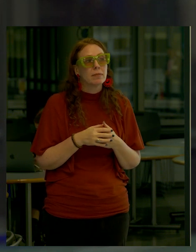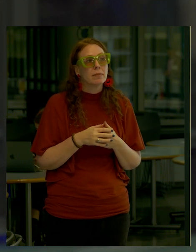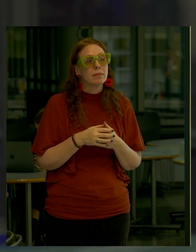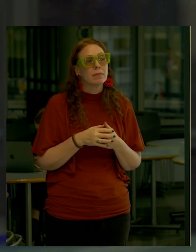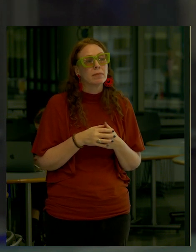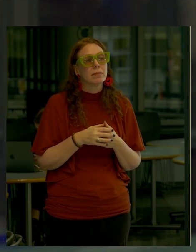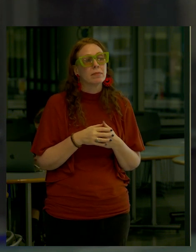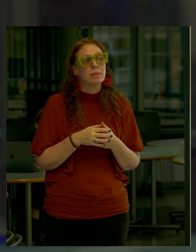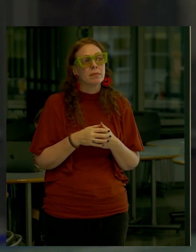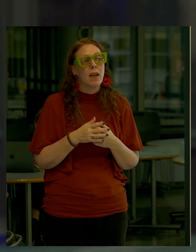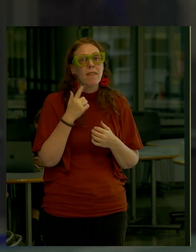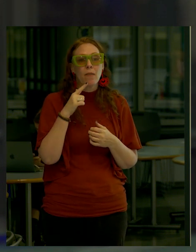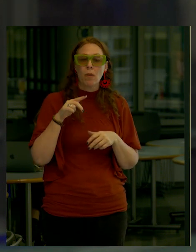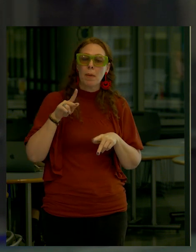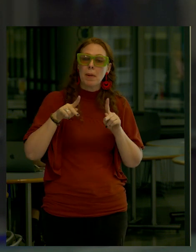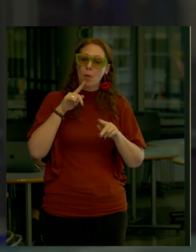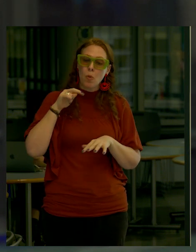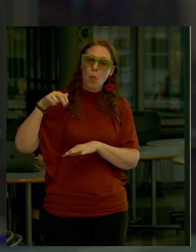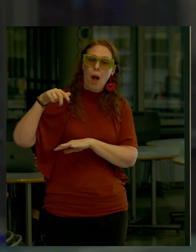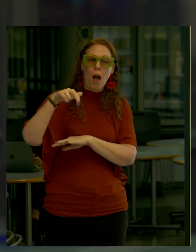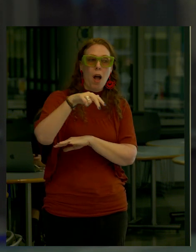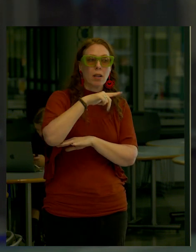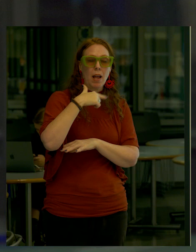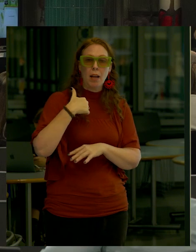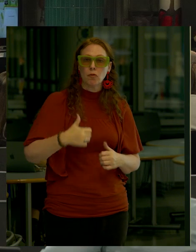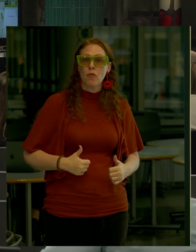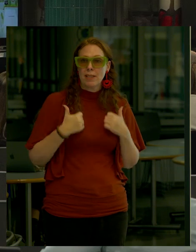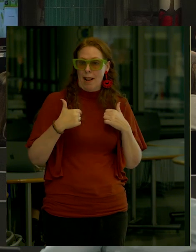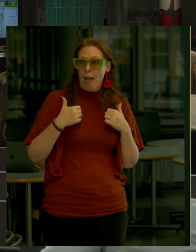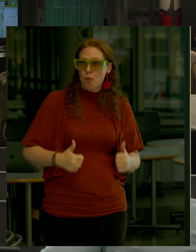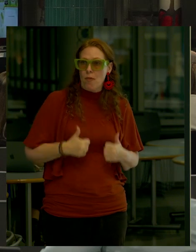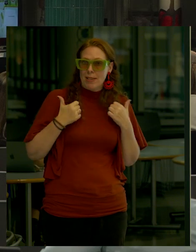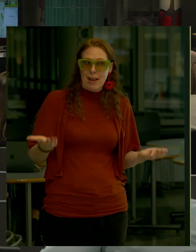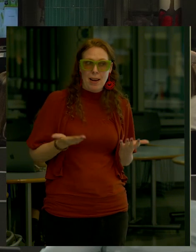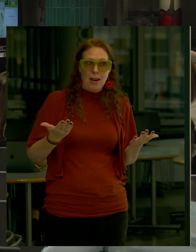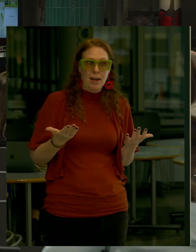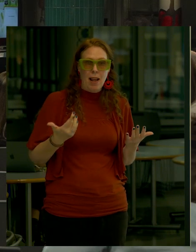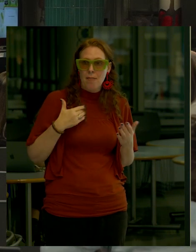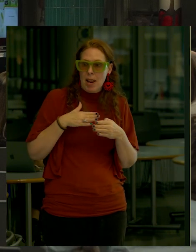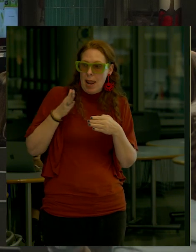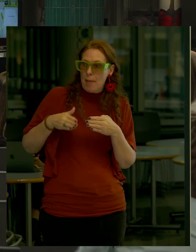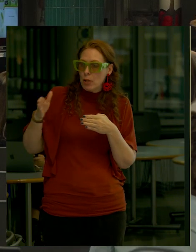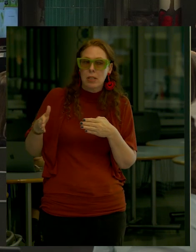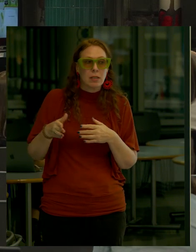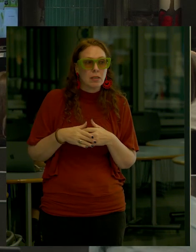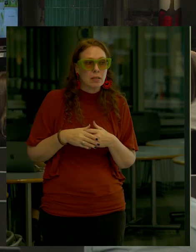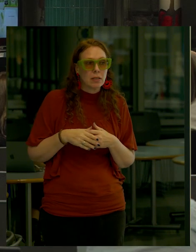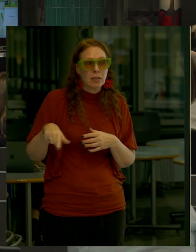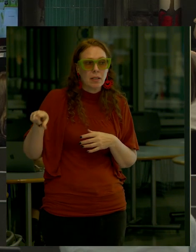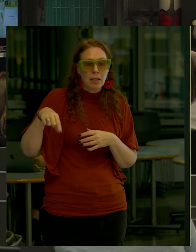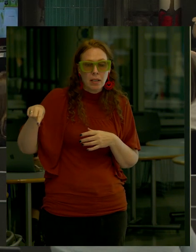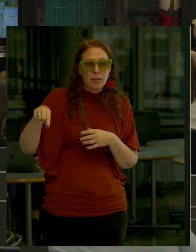pedestrians And a lot of residents I'm a resident here I got a lot of neighbors that they